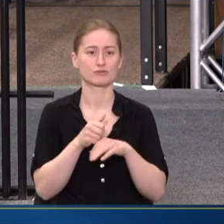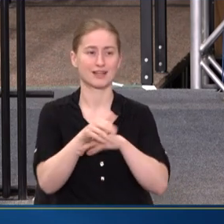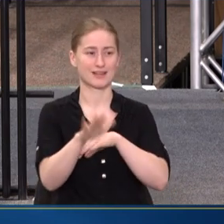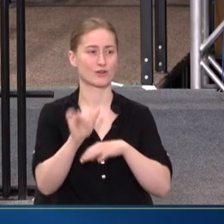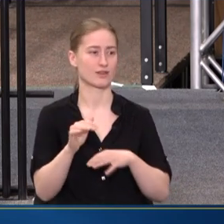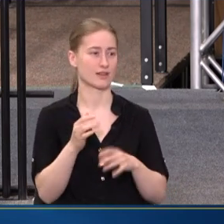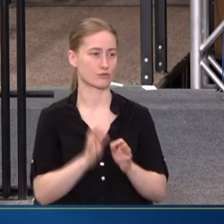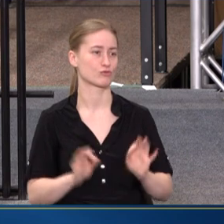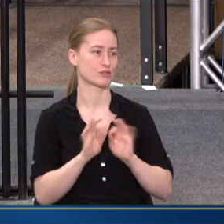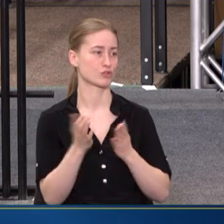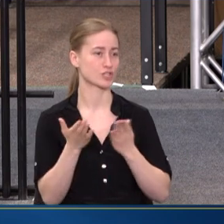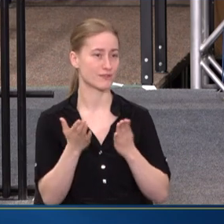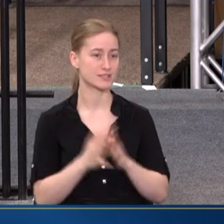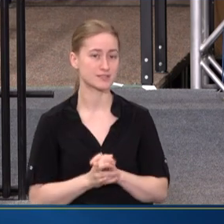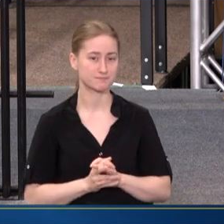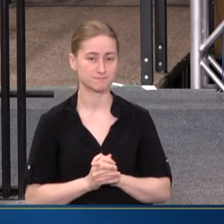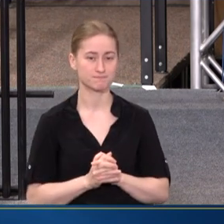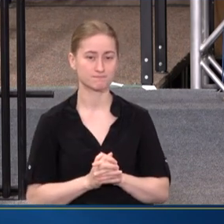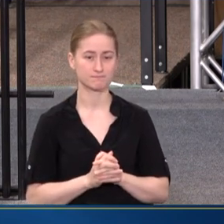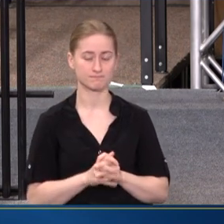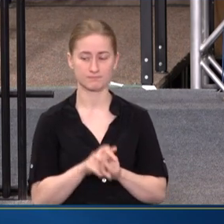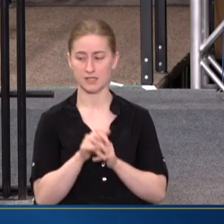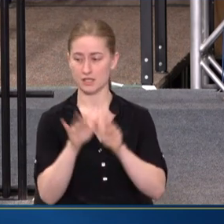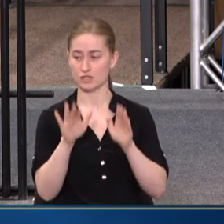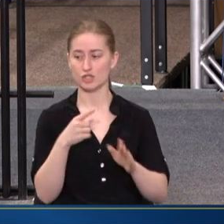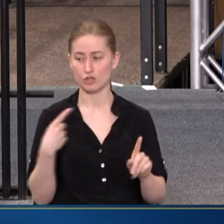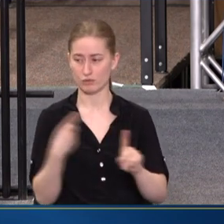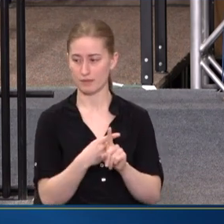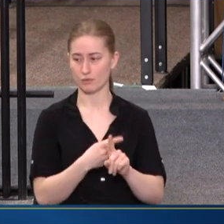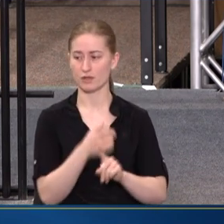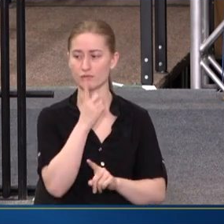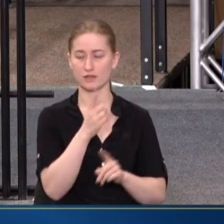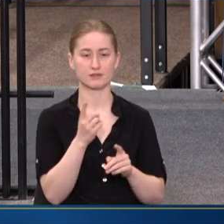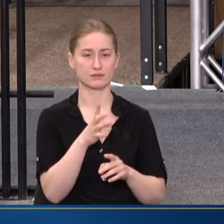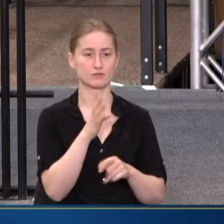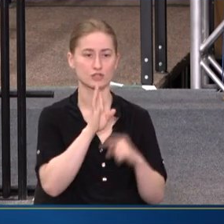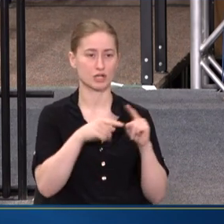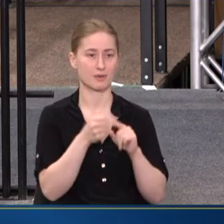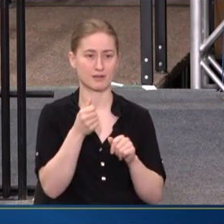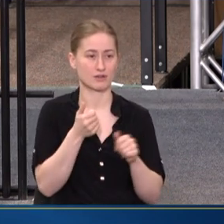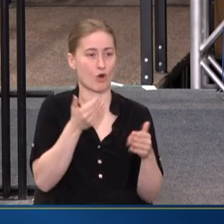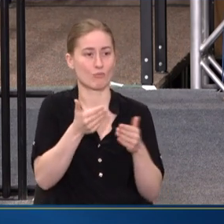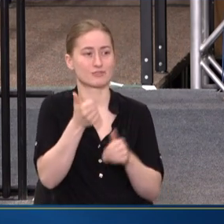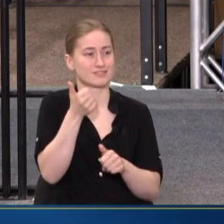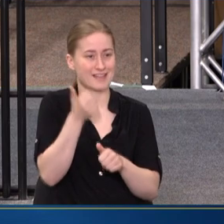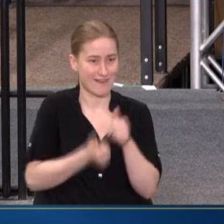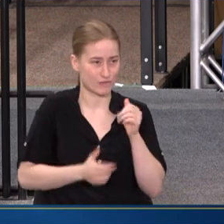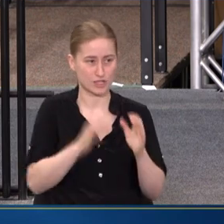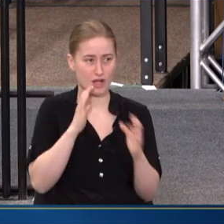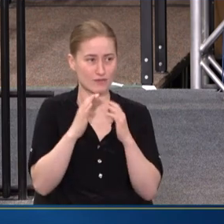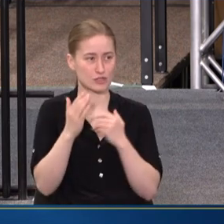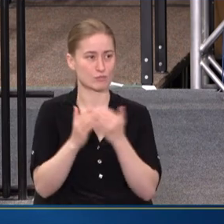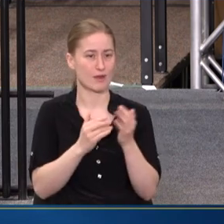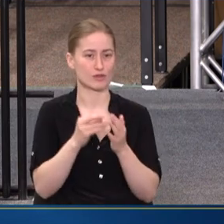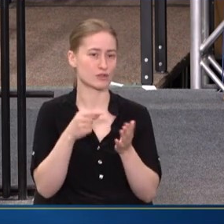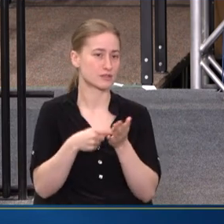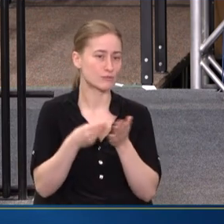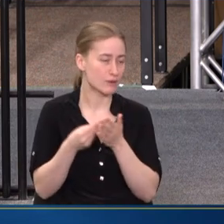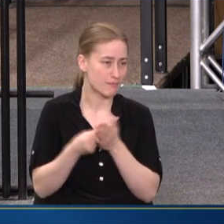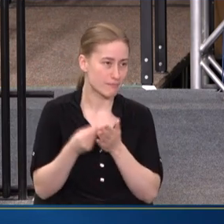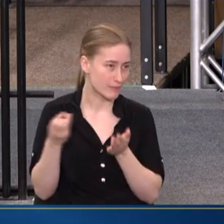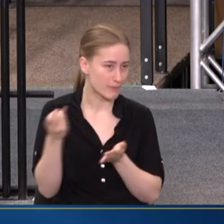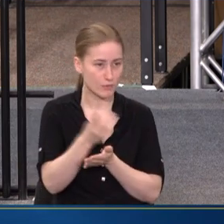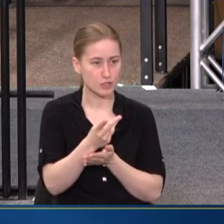SERVICES. THAT'S A GREAT POINT. IT REALLY DOES COME UP IN ALMOST EVERY CONVERSATION I'M IN. WHETHER IT'S REIMBURSEMENT OR JOB TRAINING,